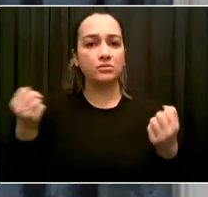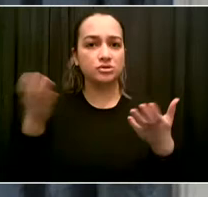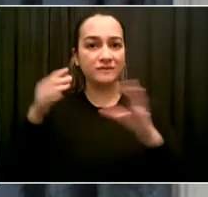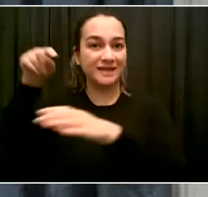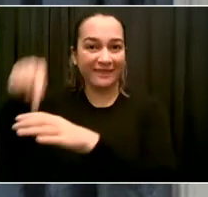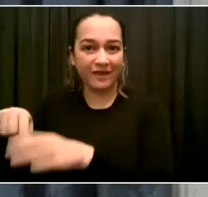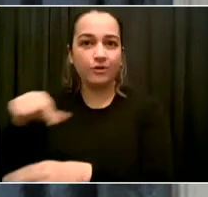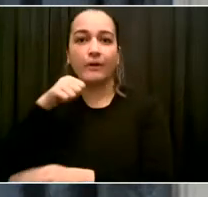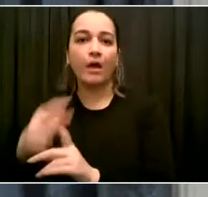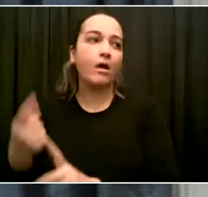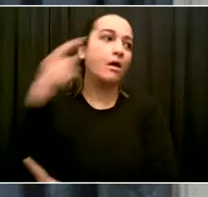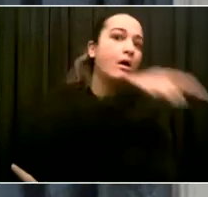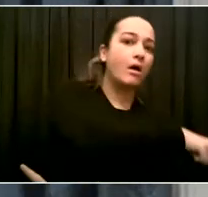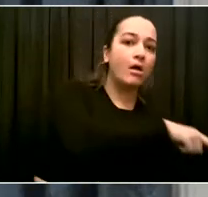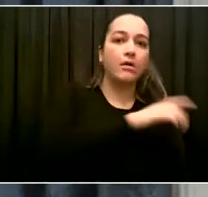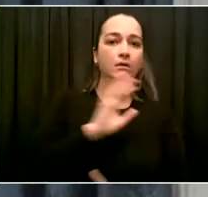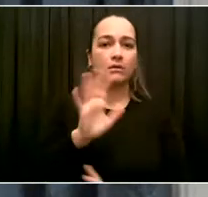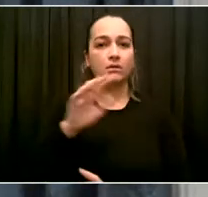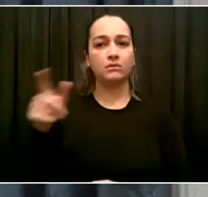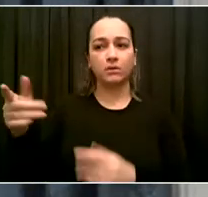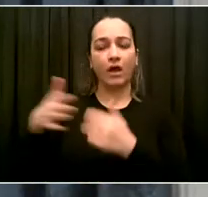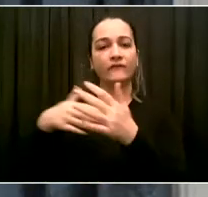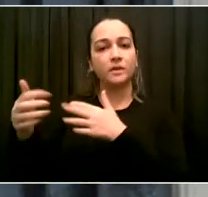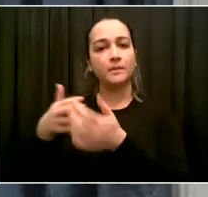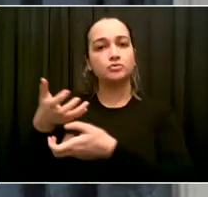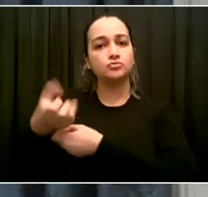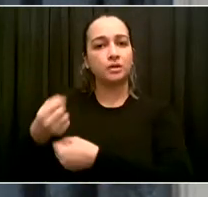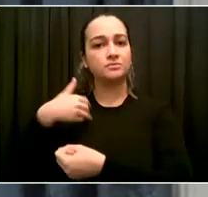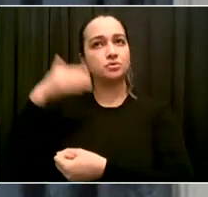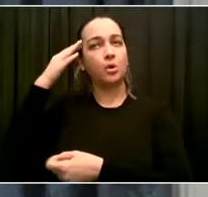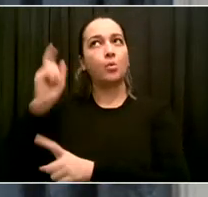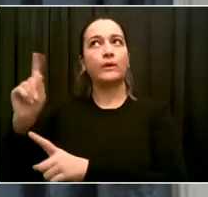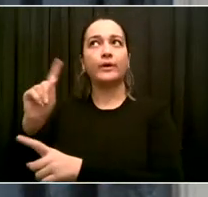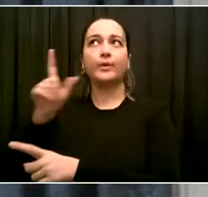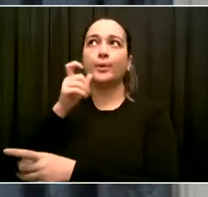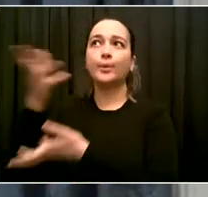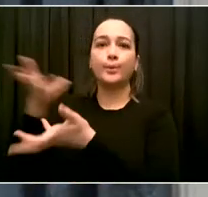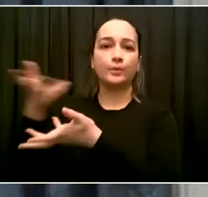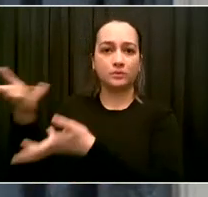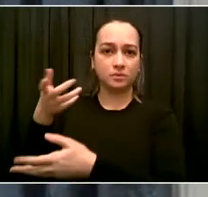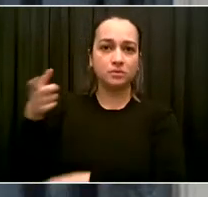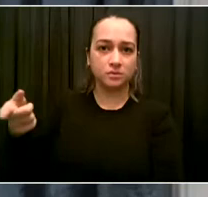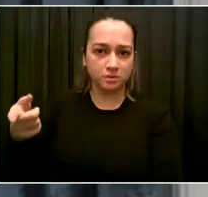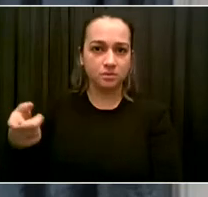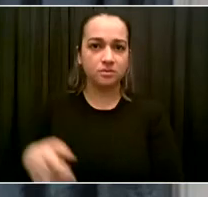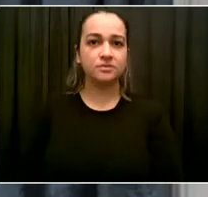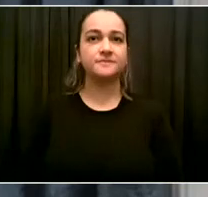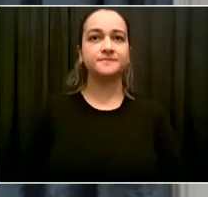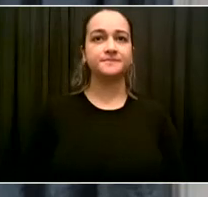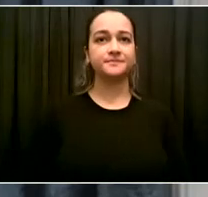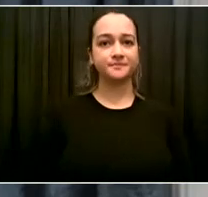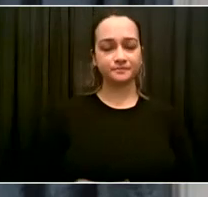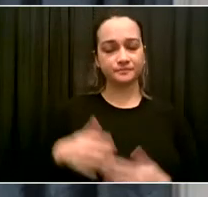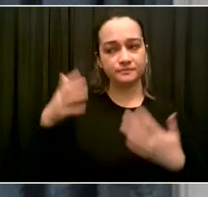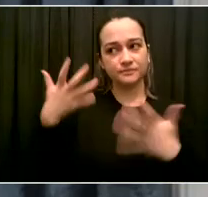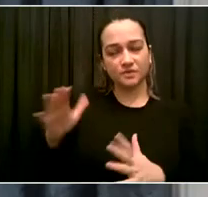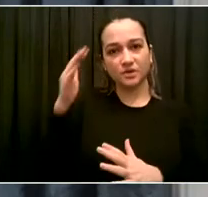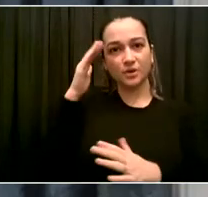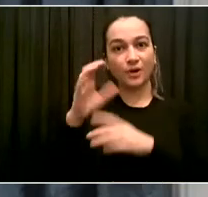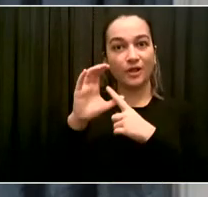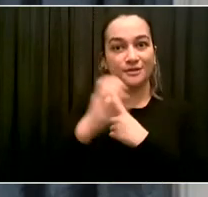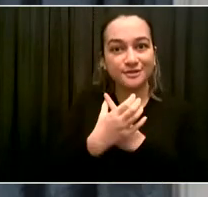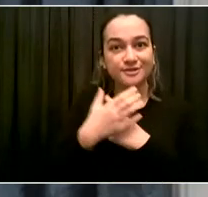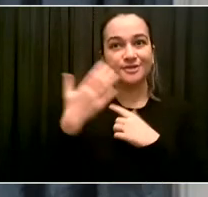And somebody who understands their culture, speaks their language, knows the traditions. And that is very